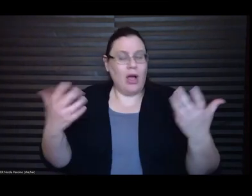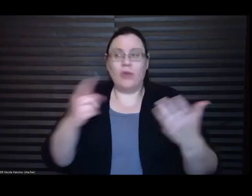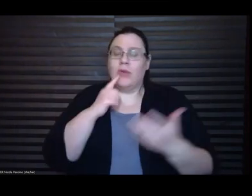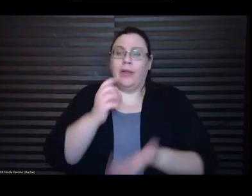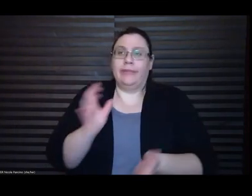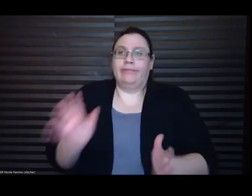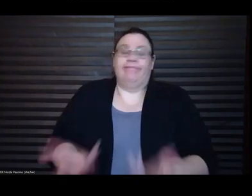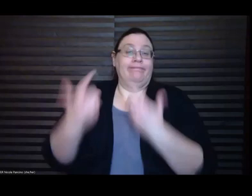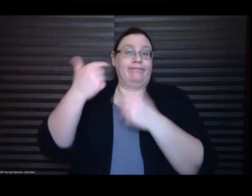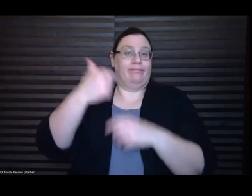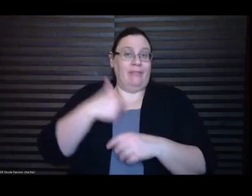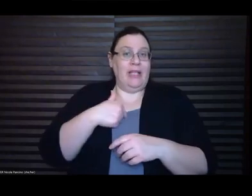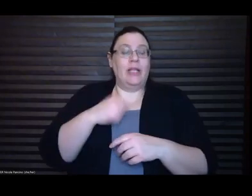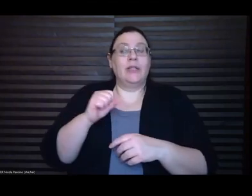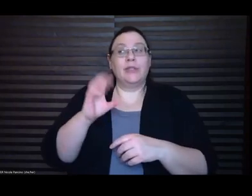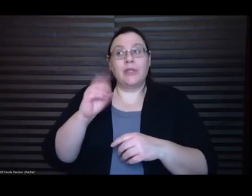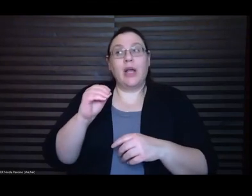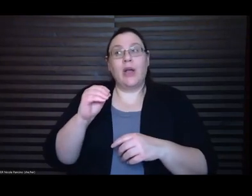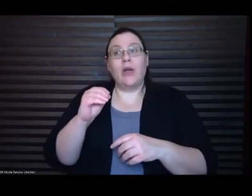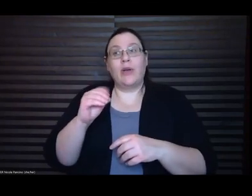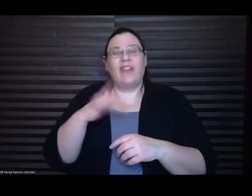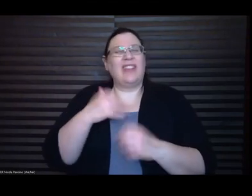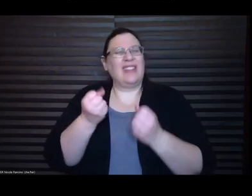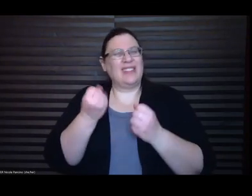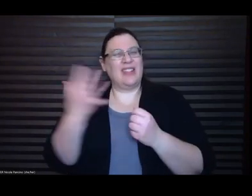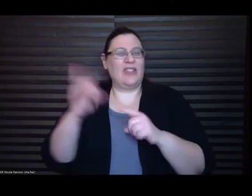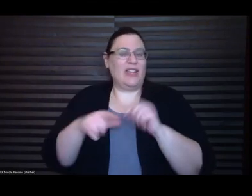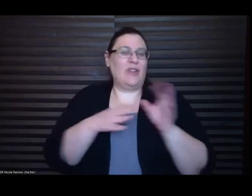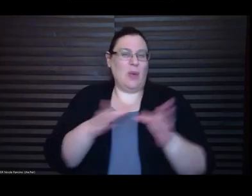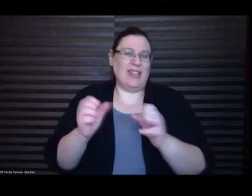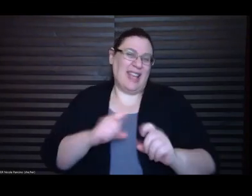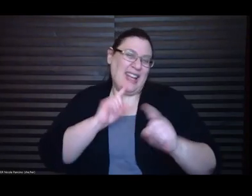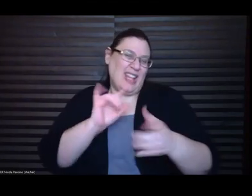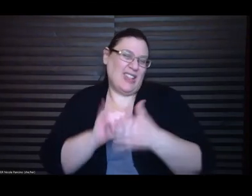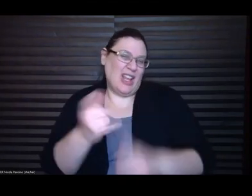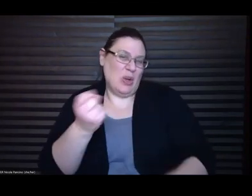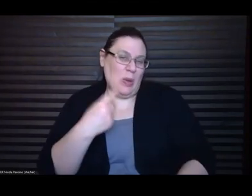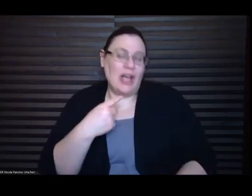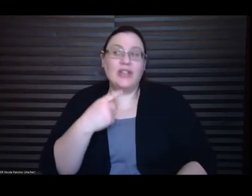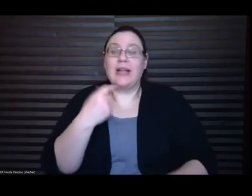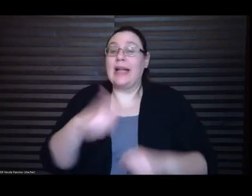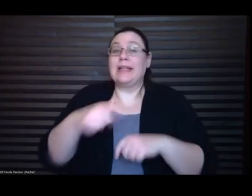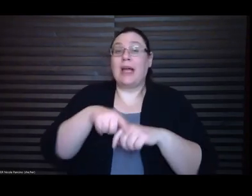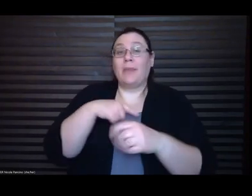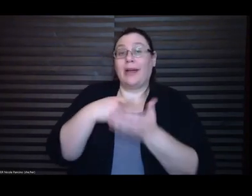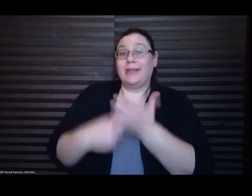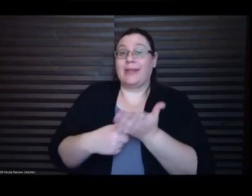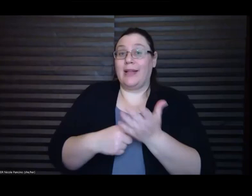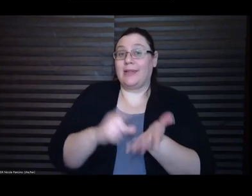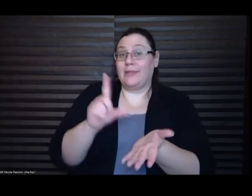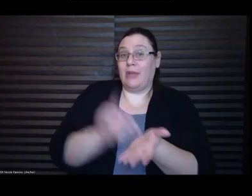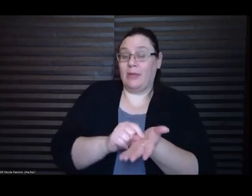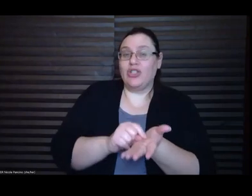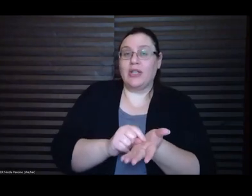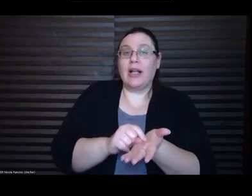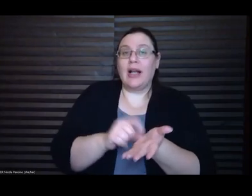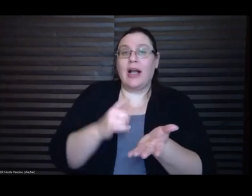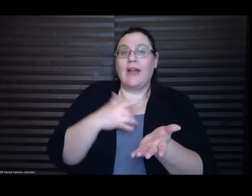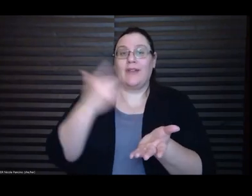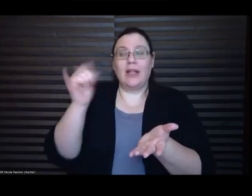question but whenever I talk about publishing I feel like it's sort of important to be transparent around